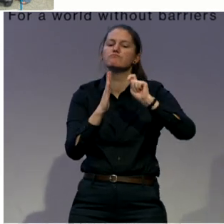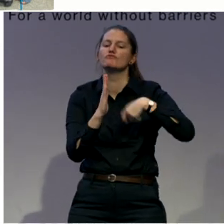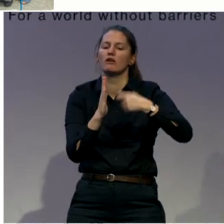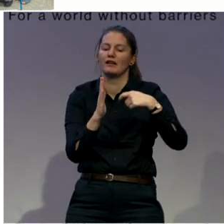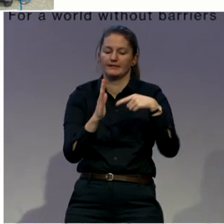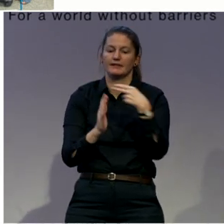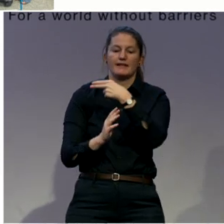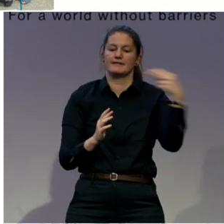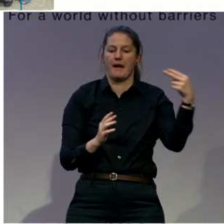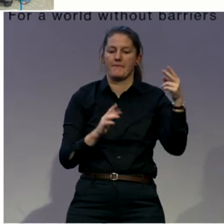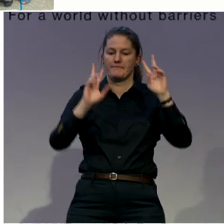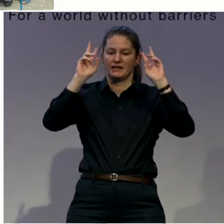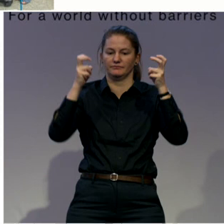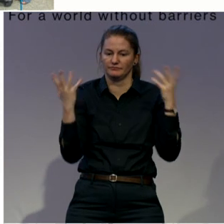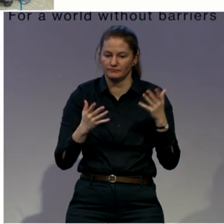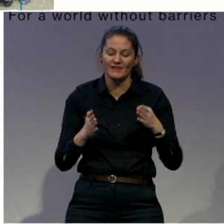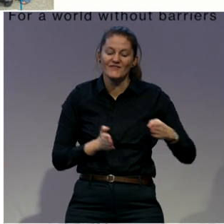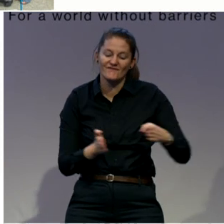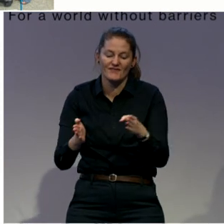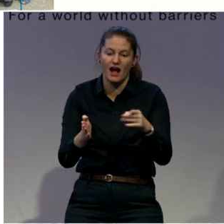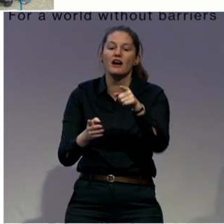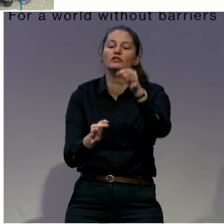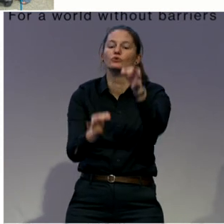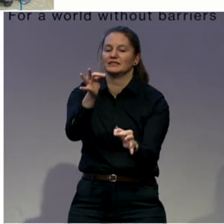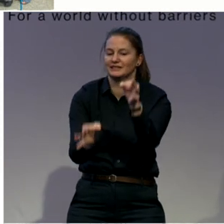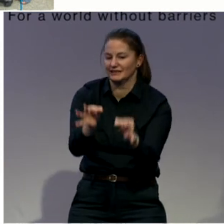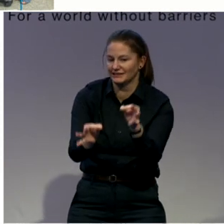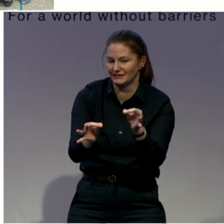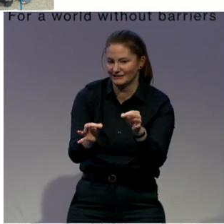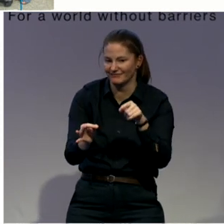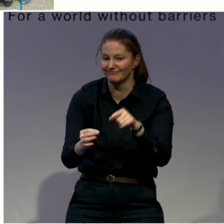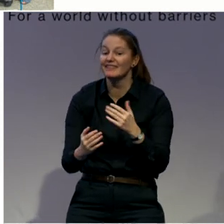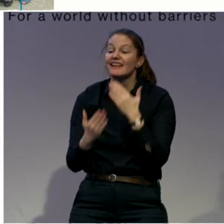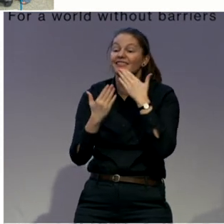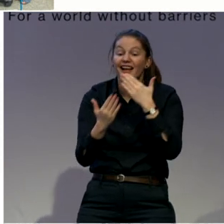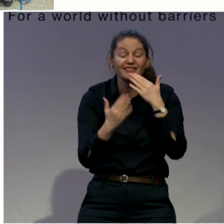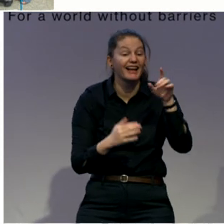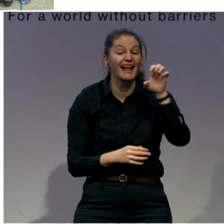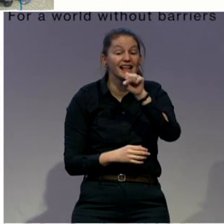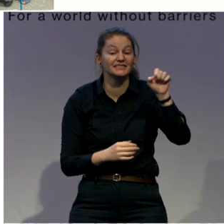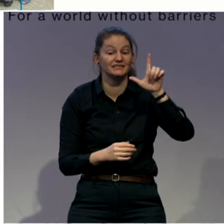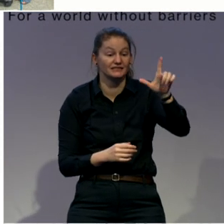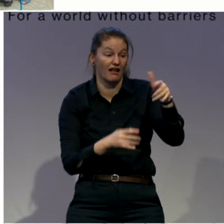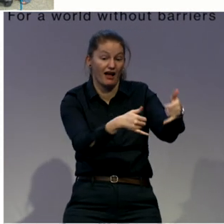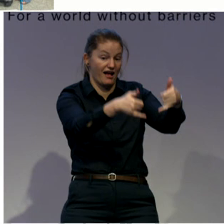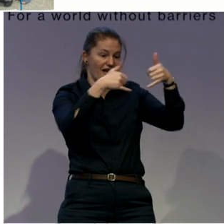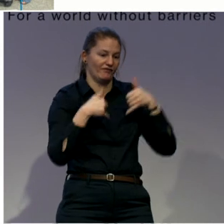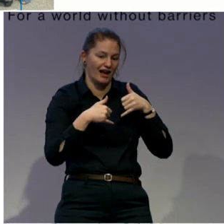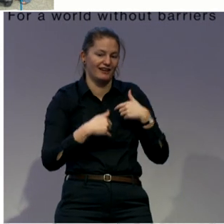excited about that. And thank you again to the Essel Foundation for that. We really appreciate your support.